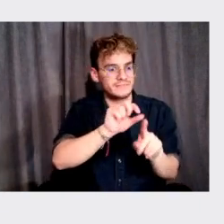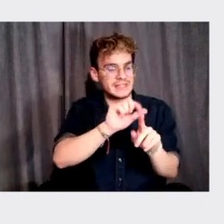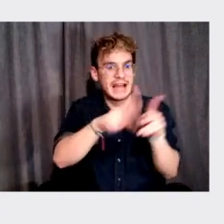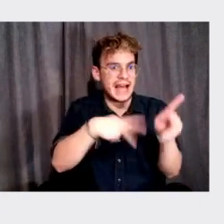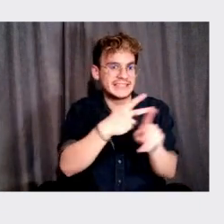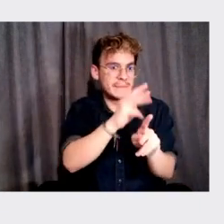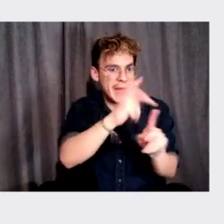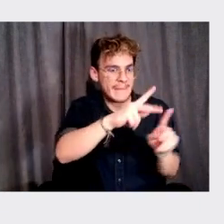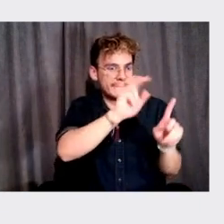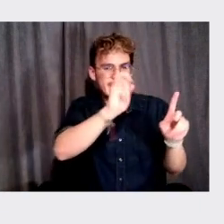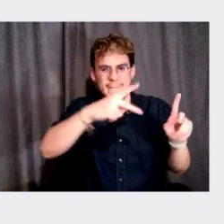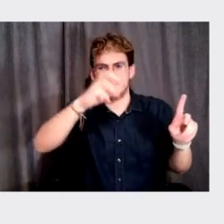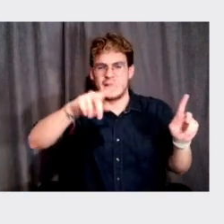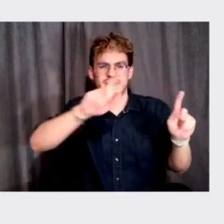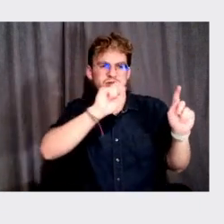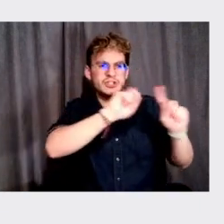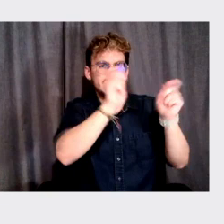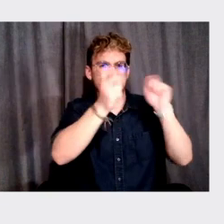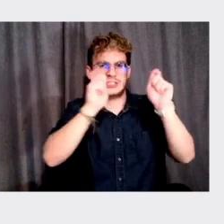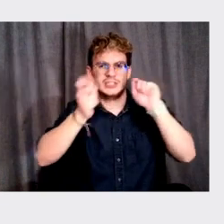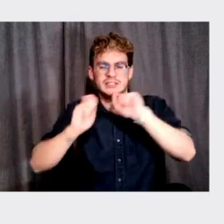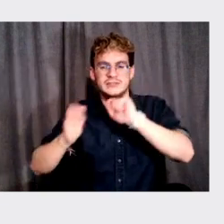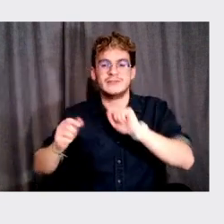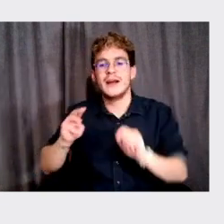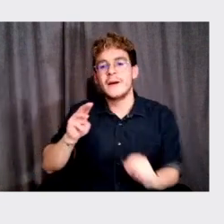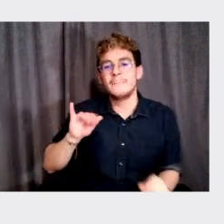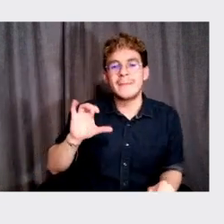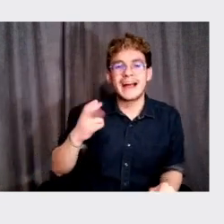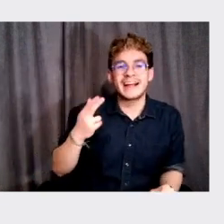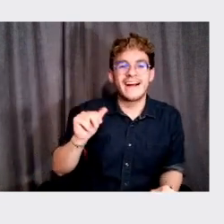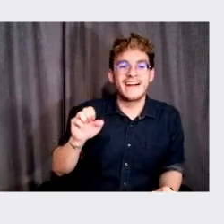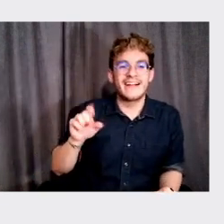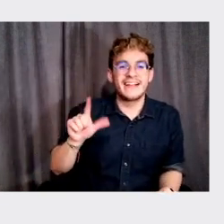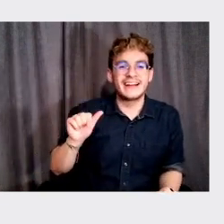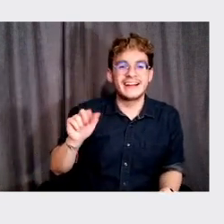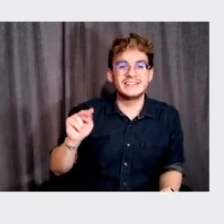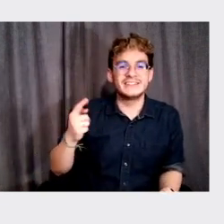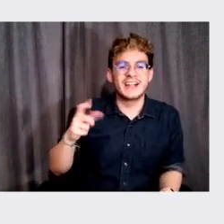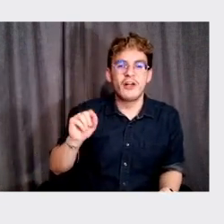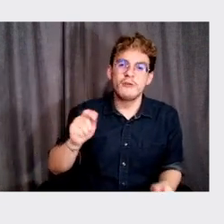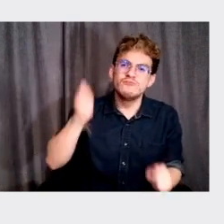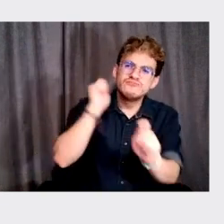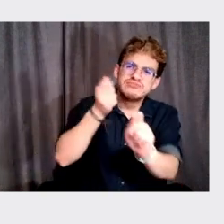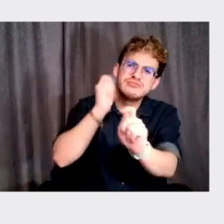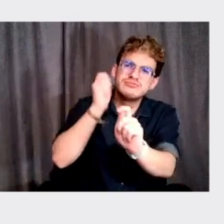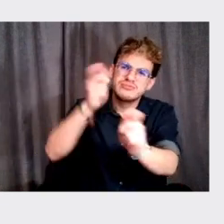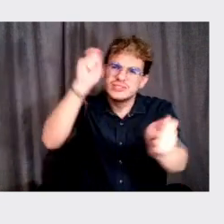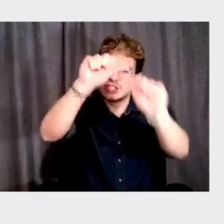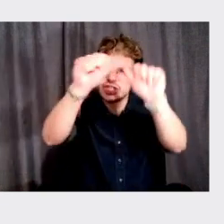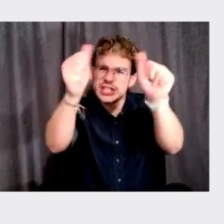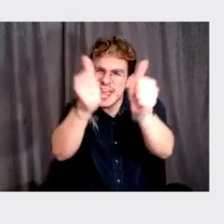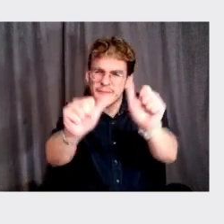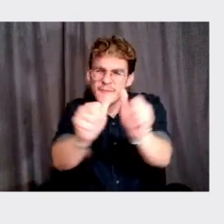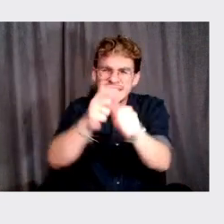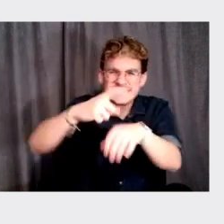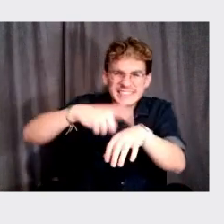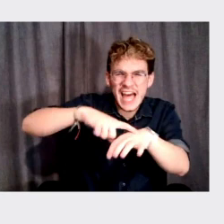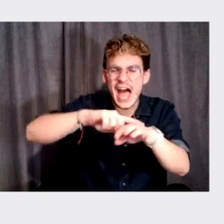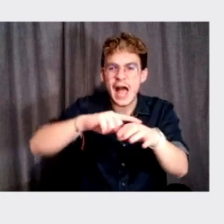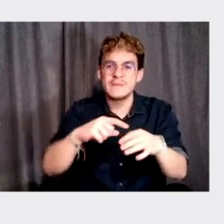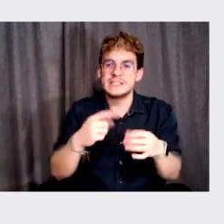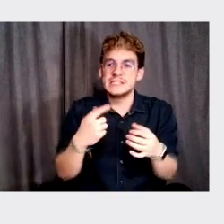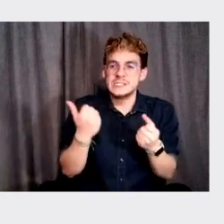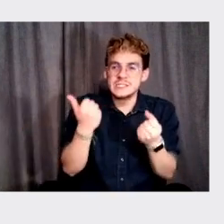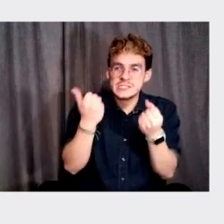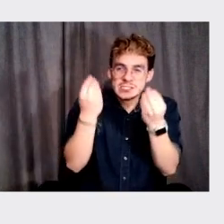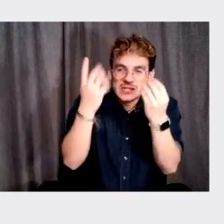constantly and sort of like Michelangelo, like, you know, hammering it and, uh, and shaping it with time and getting annoyed by